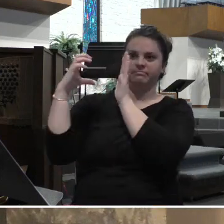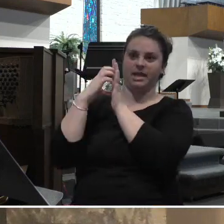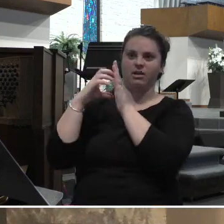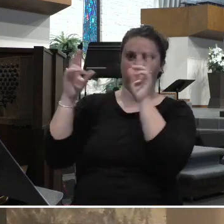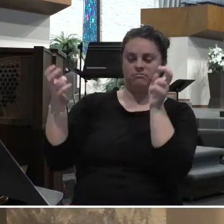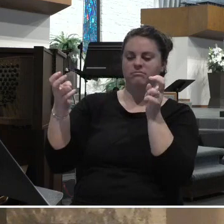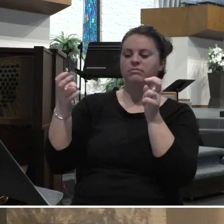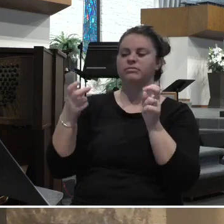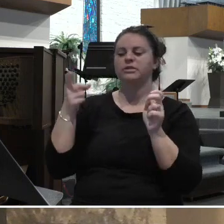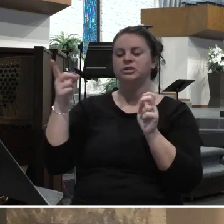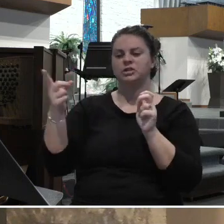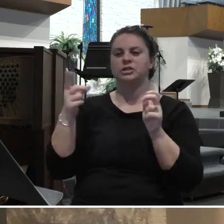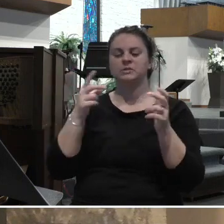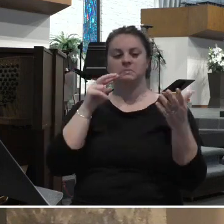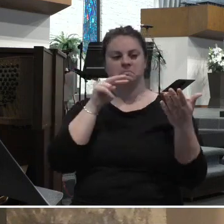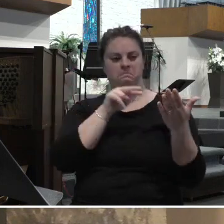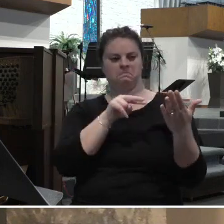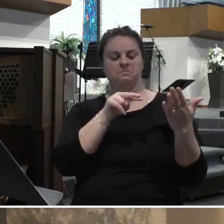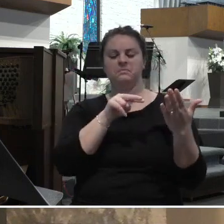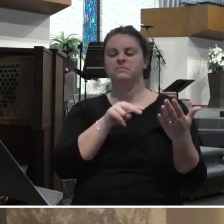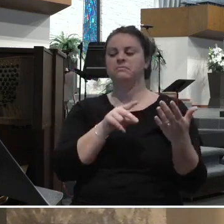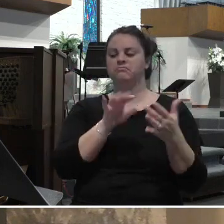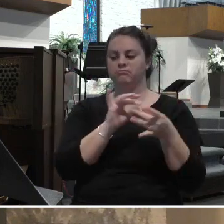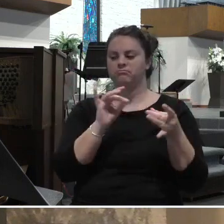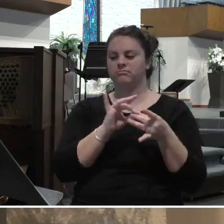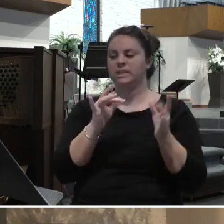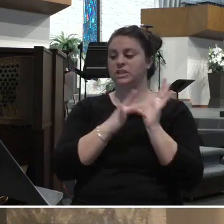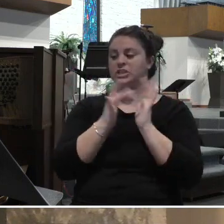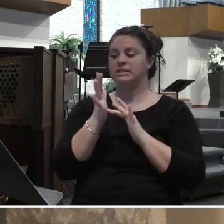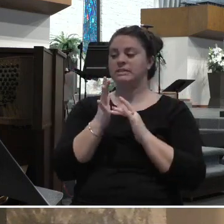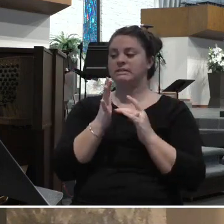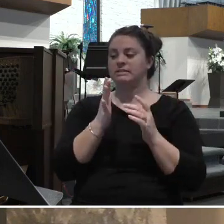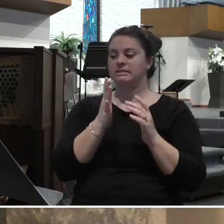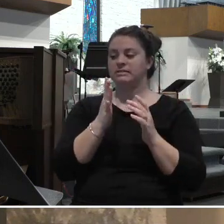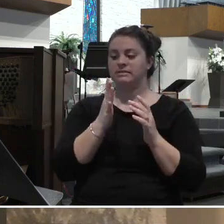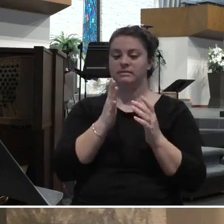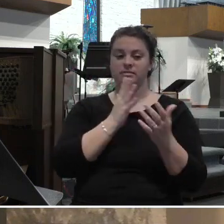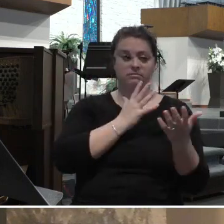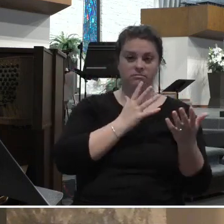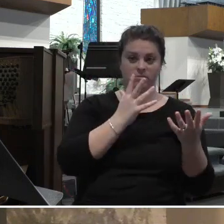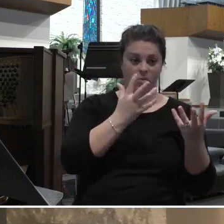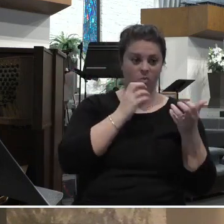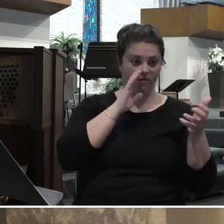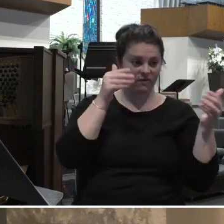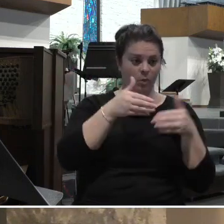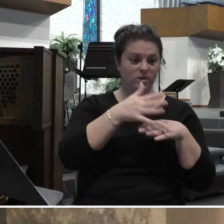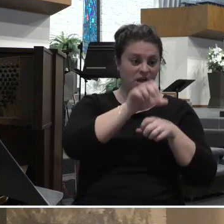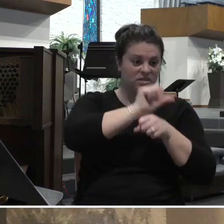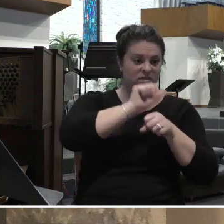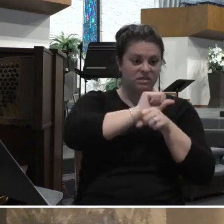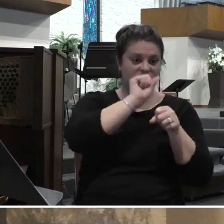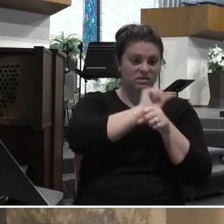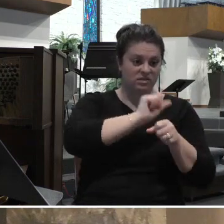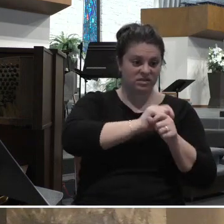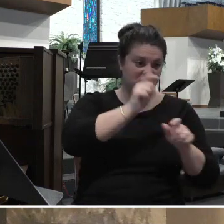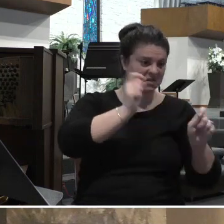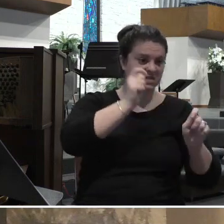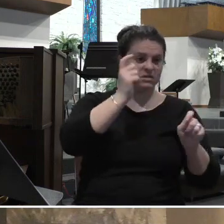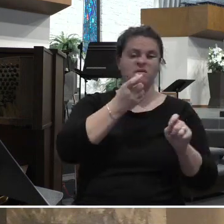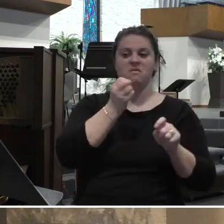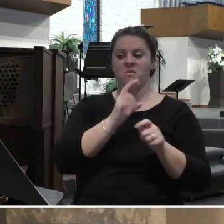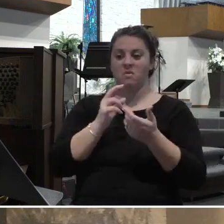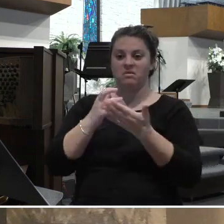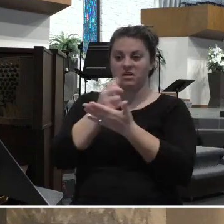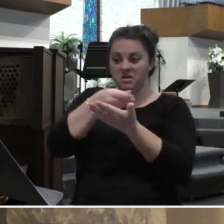They benefit from an employer who pays a just wage to those who labor. They benefit from an employer